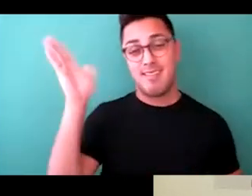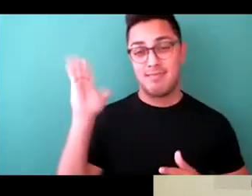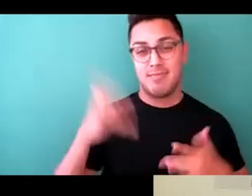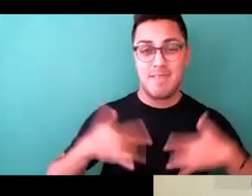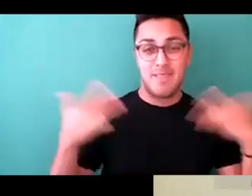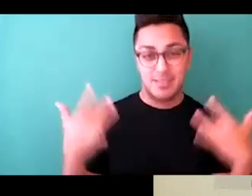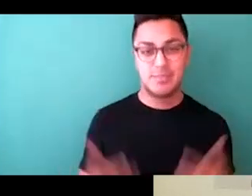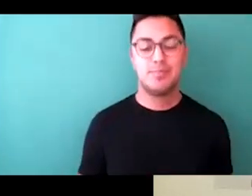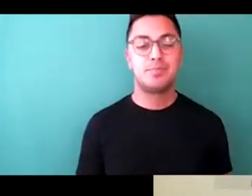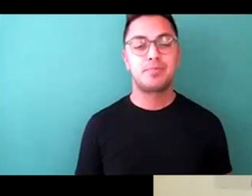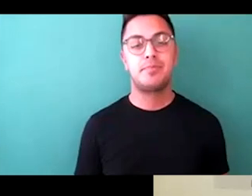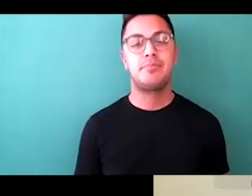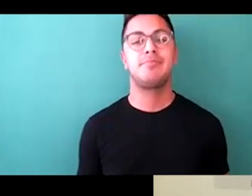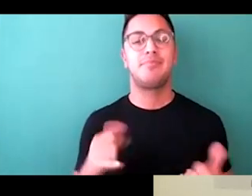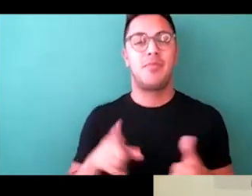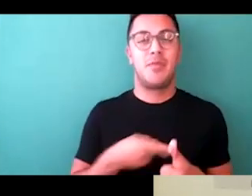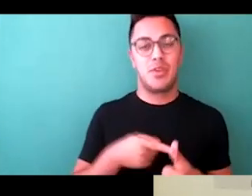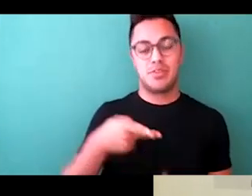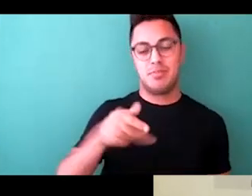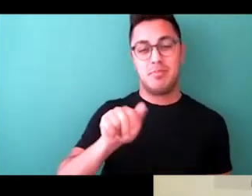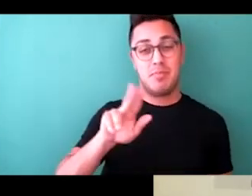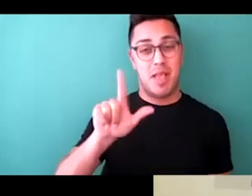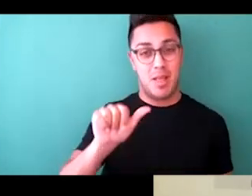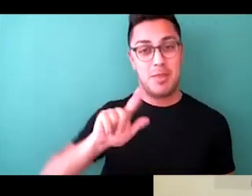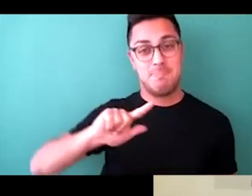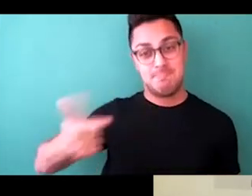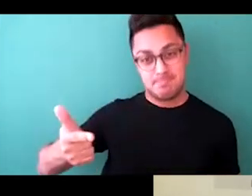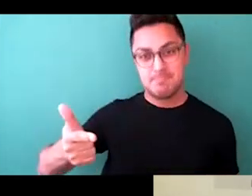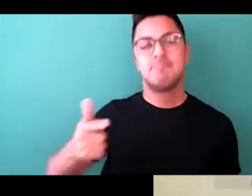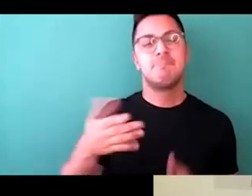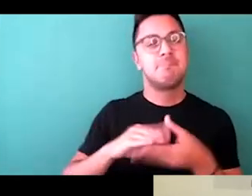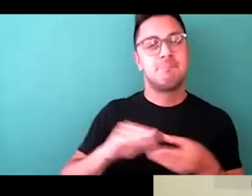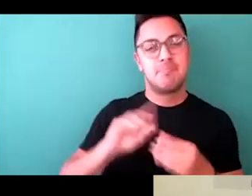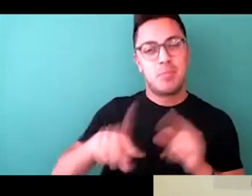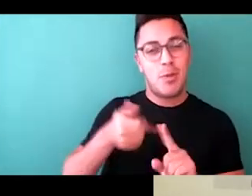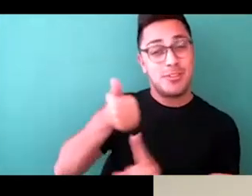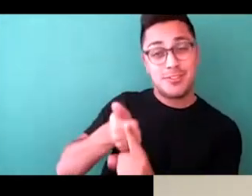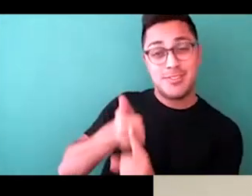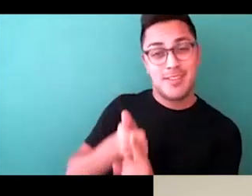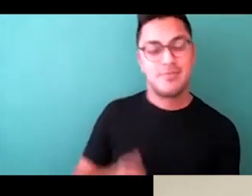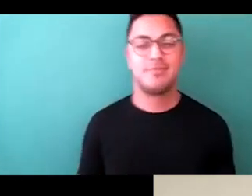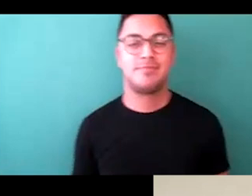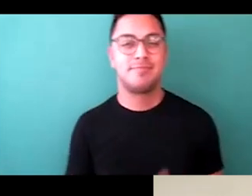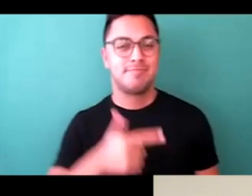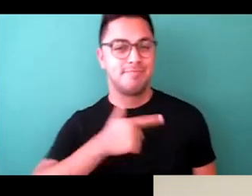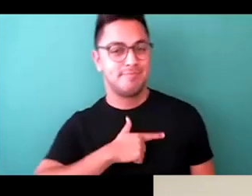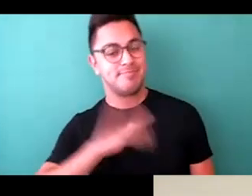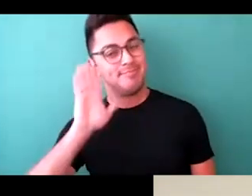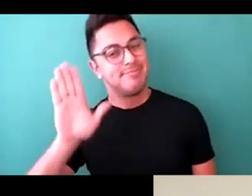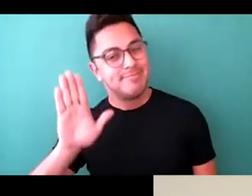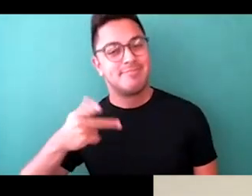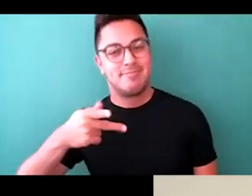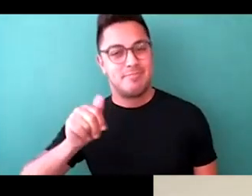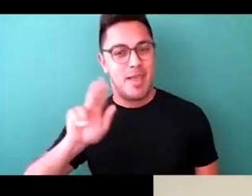introduce Paola. Paola, if you could tell us a little bit about yourself. Hi, everybody. My name is Paola